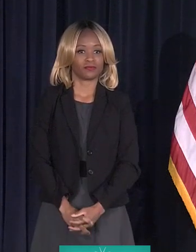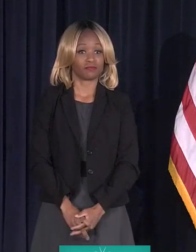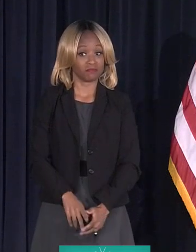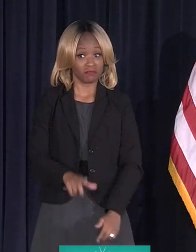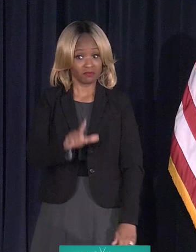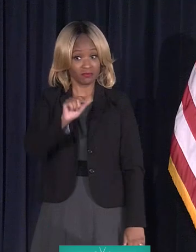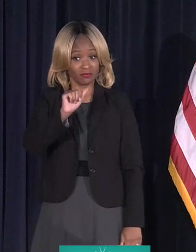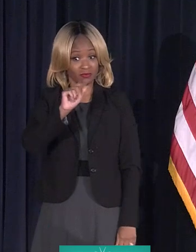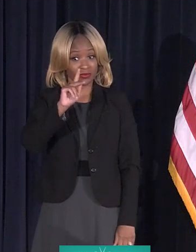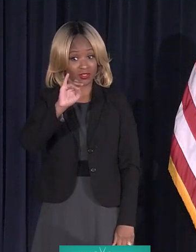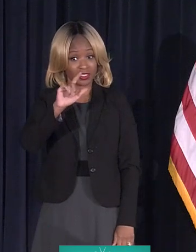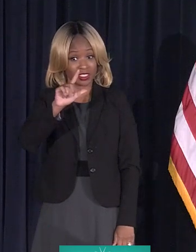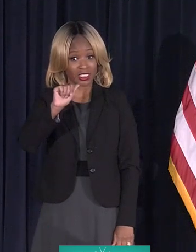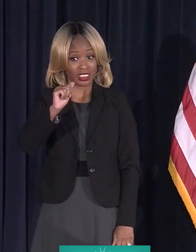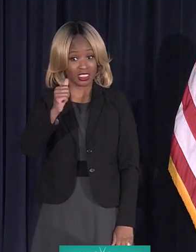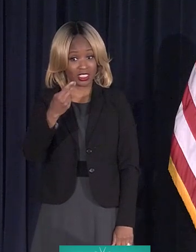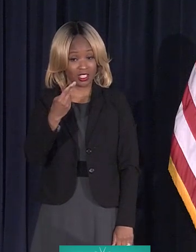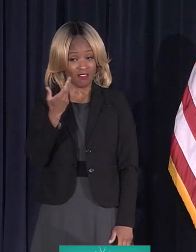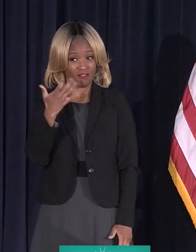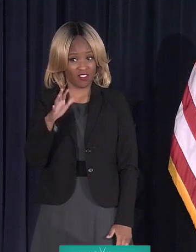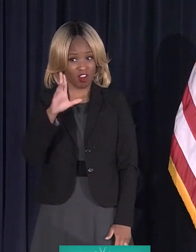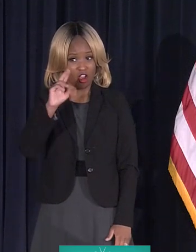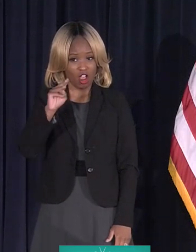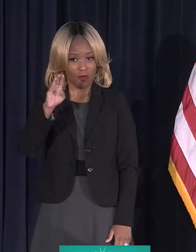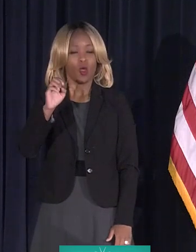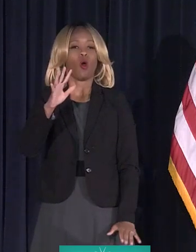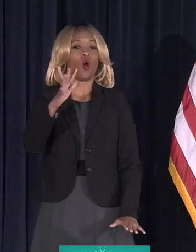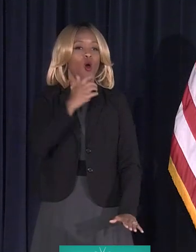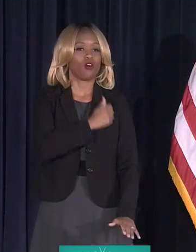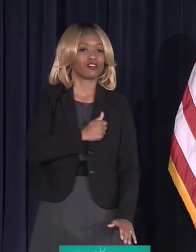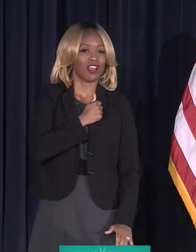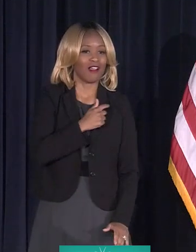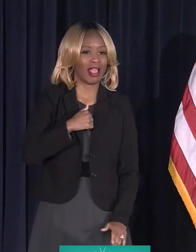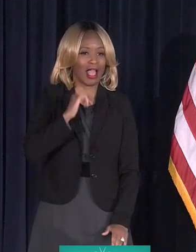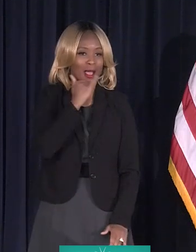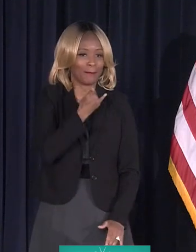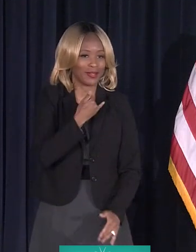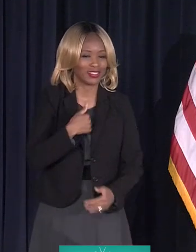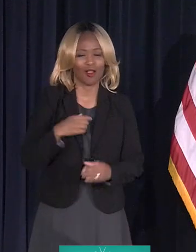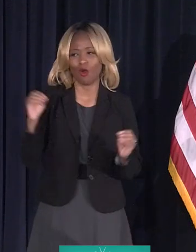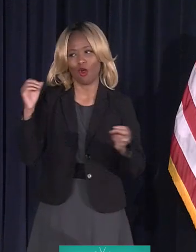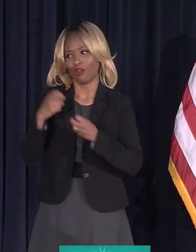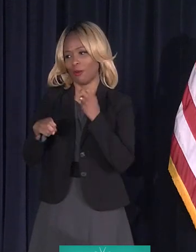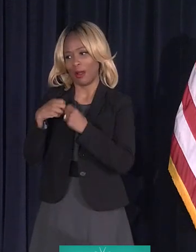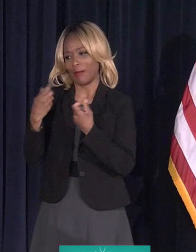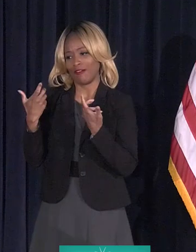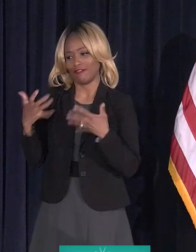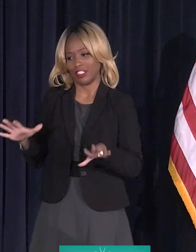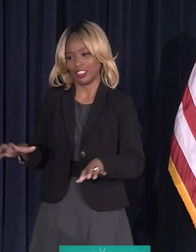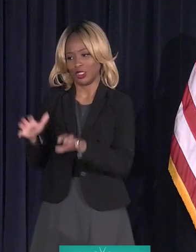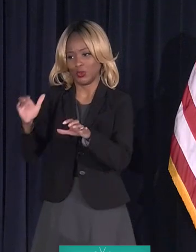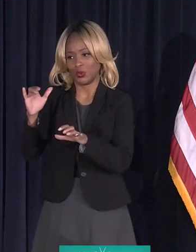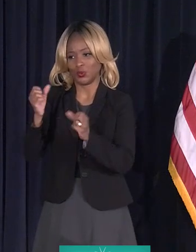Laquila, you may need to unmute. I'm sorry. I made a mistake. No problem. I've done it many times.